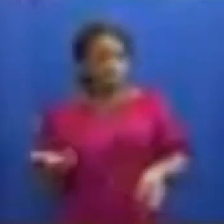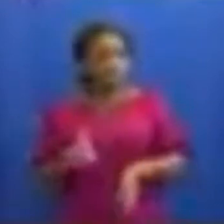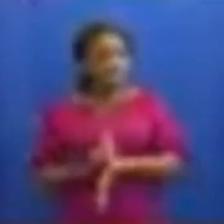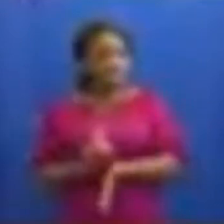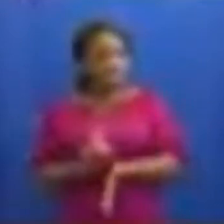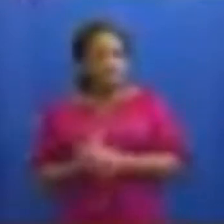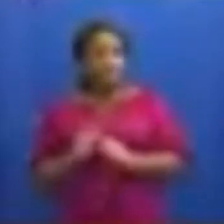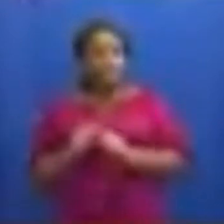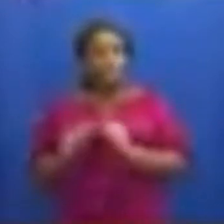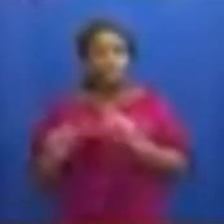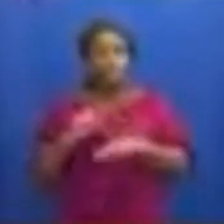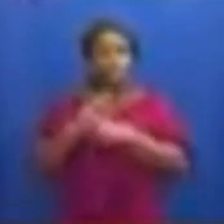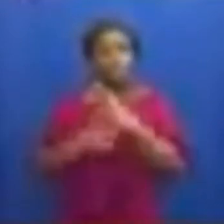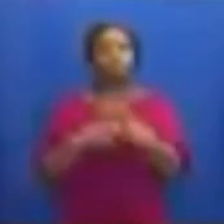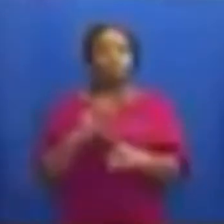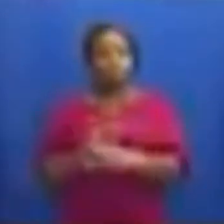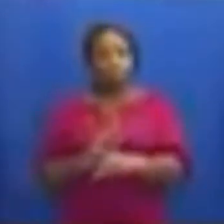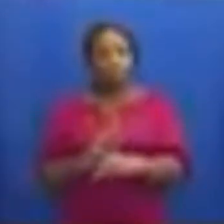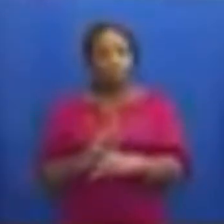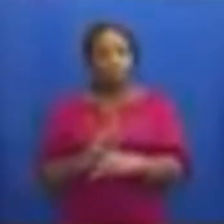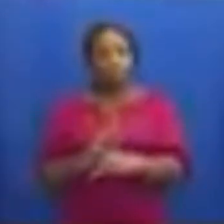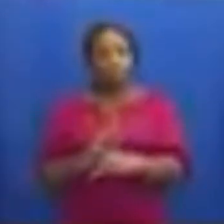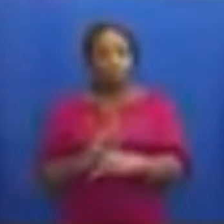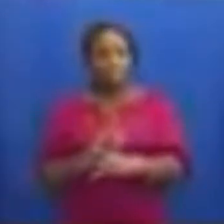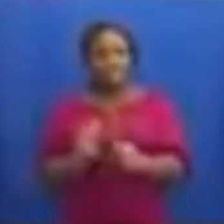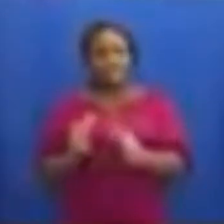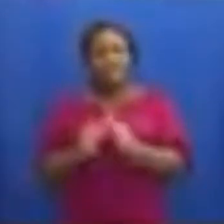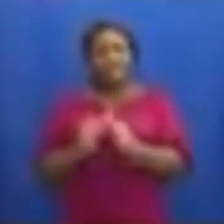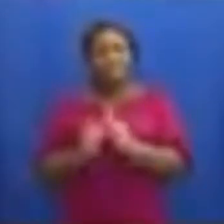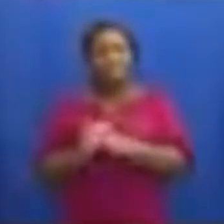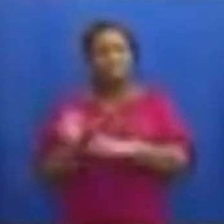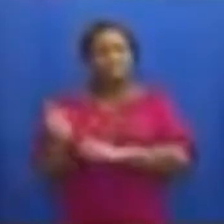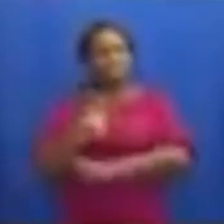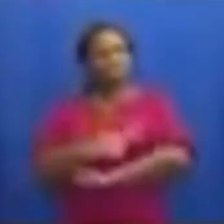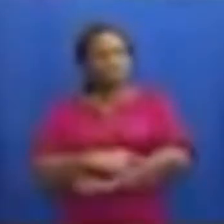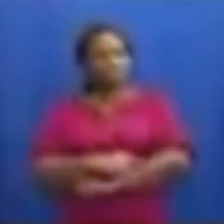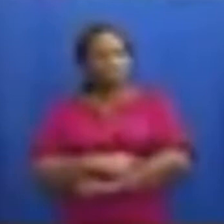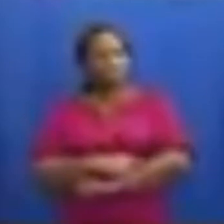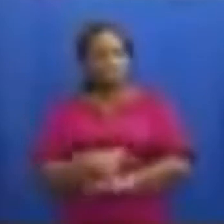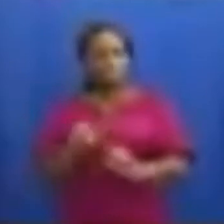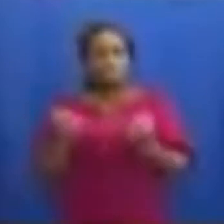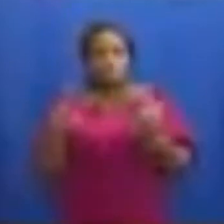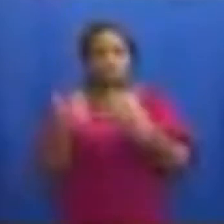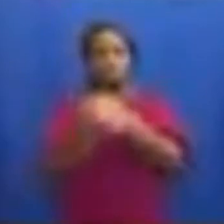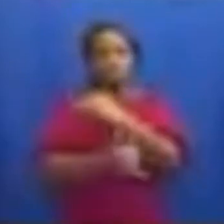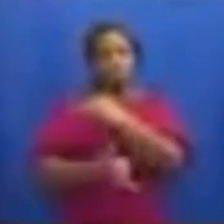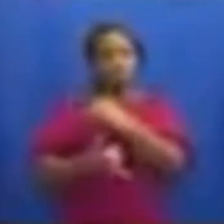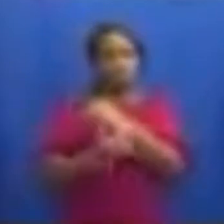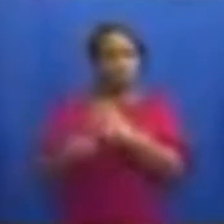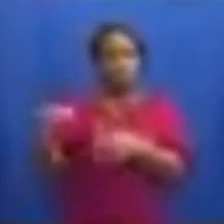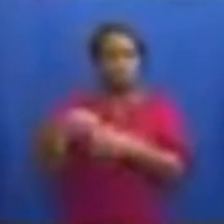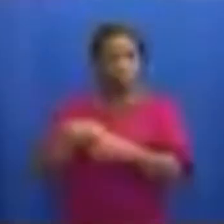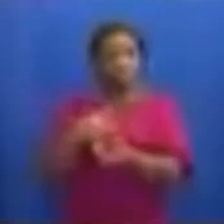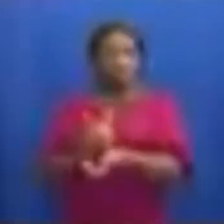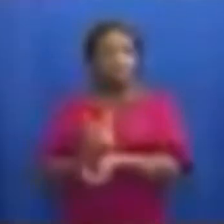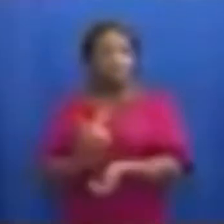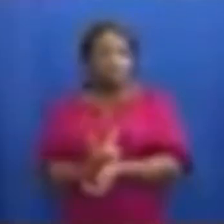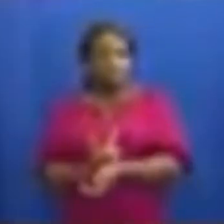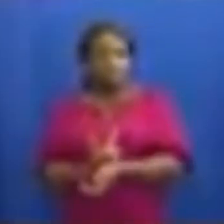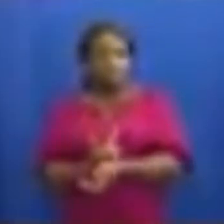but across the world. Day in, day out, countries, including our own,